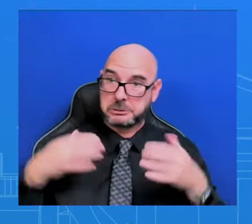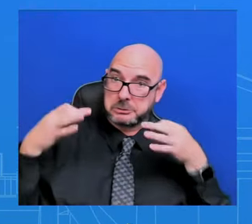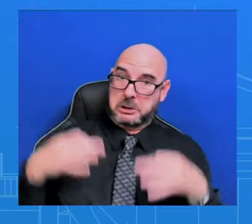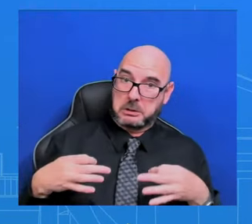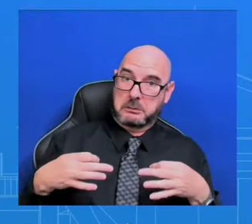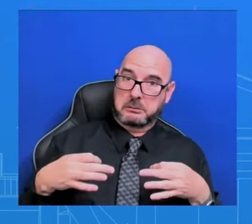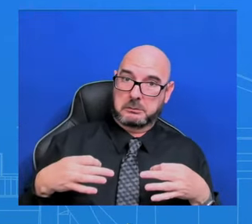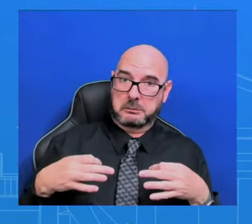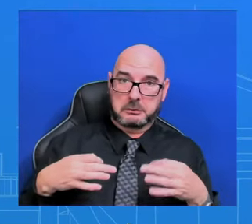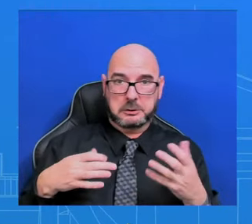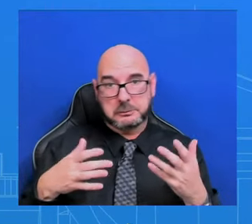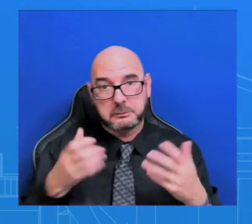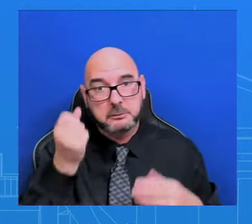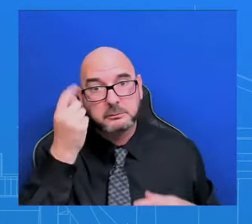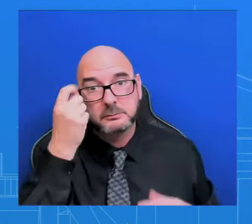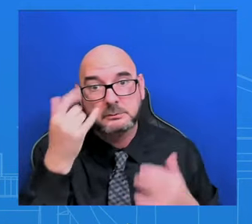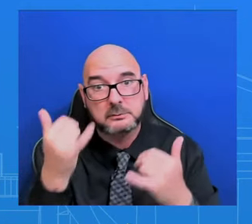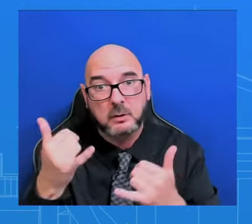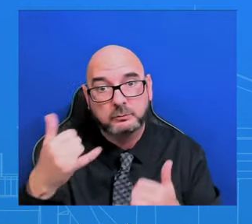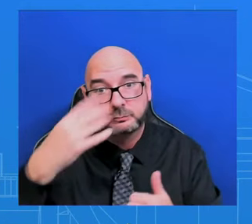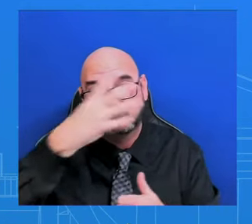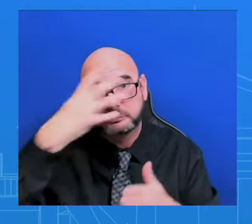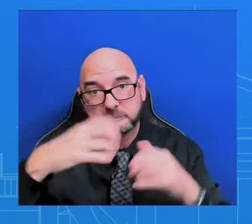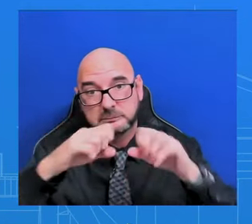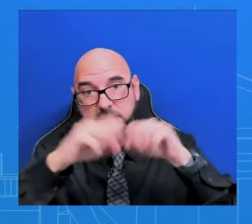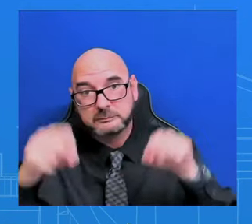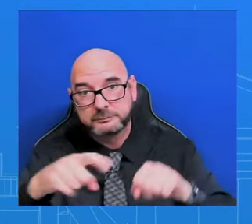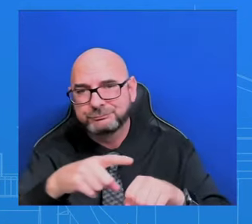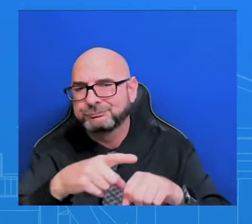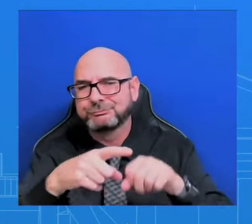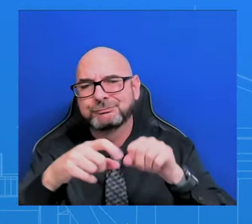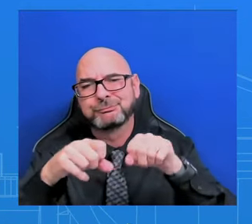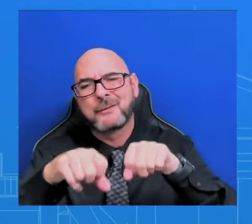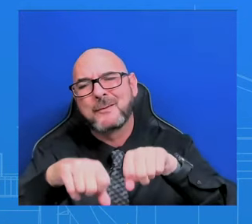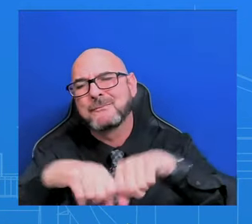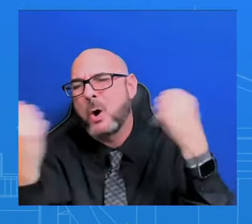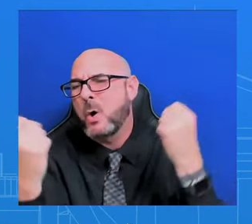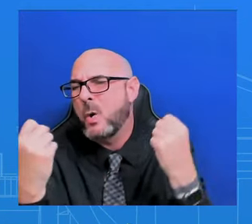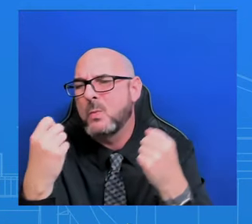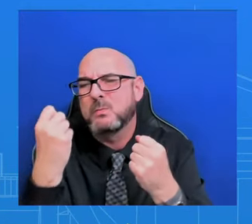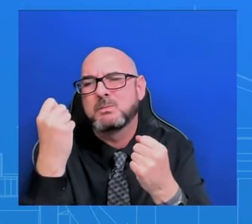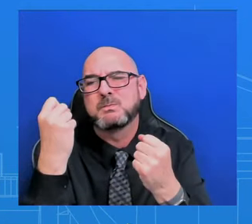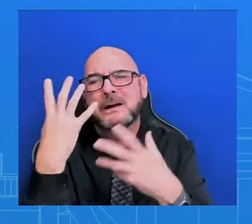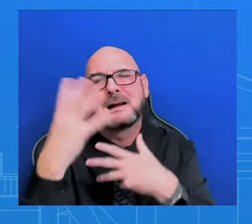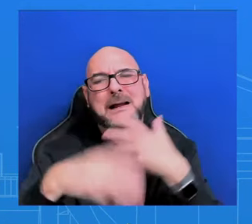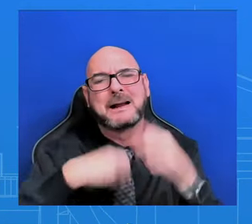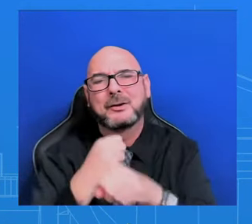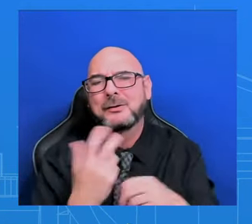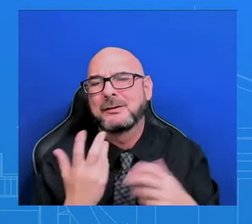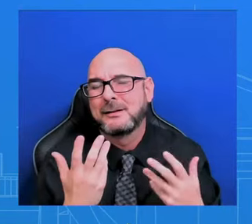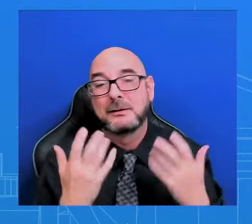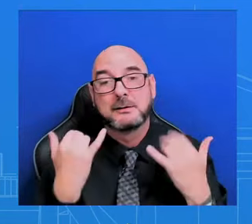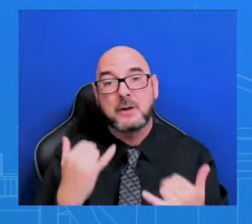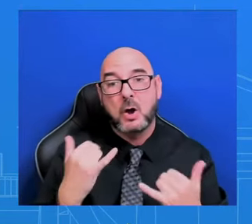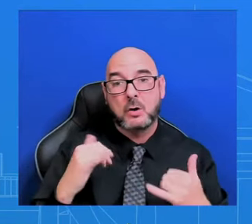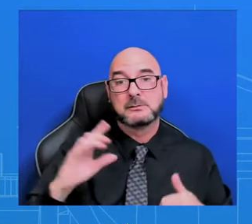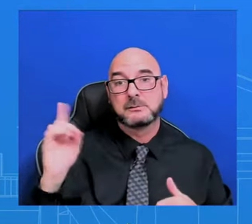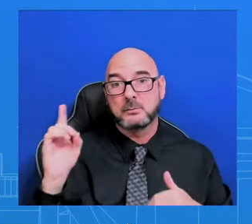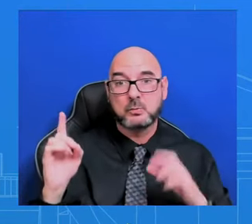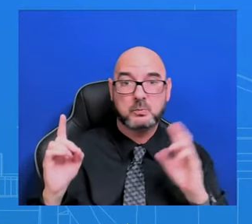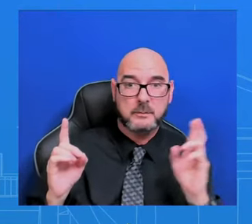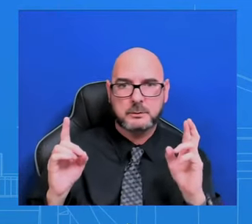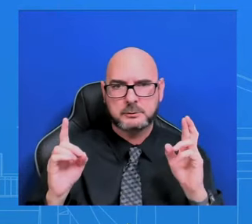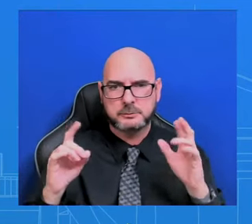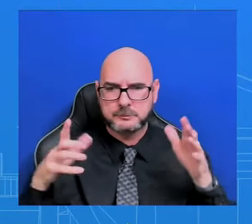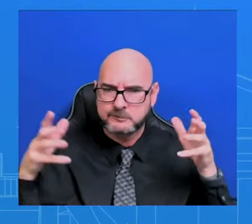decades, an immigration system that has been broken for decades. And so you have Republicans coming together, Democrats coming together in the Senate to actually figure